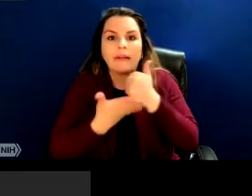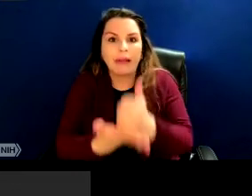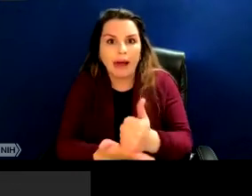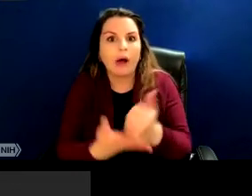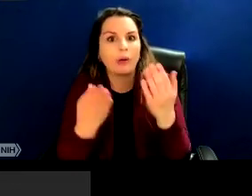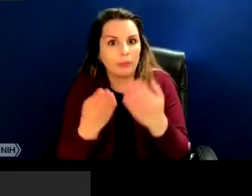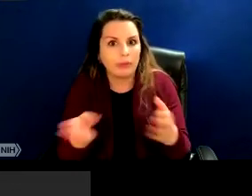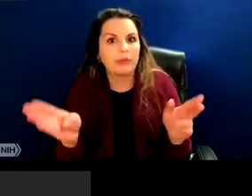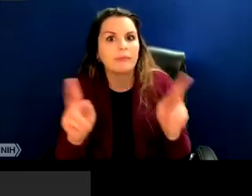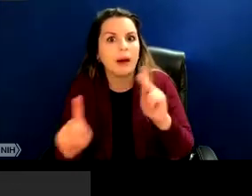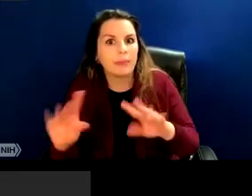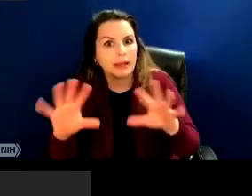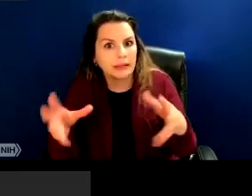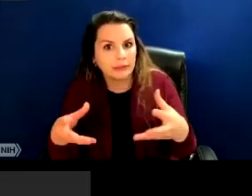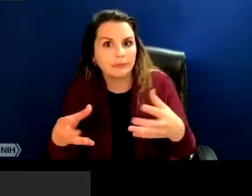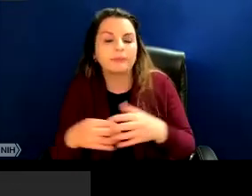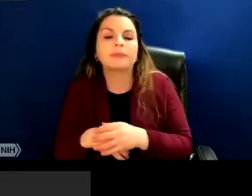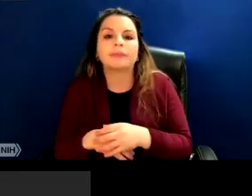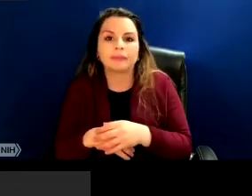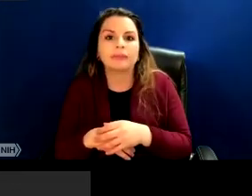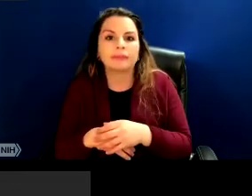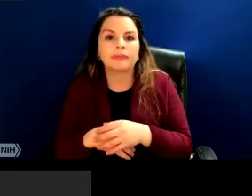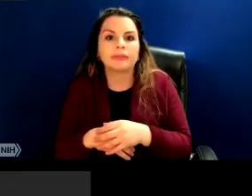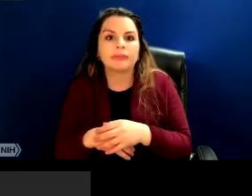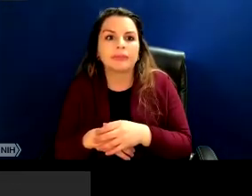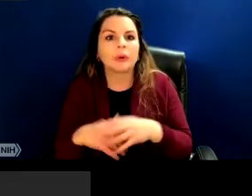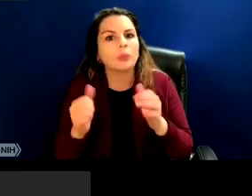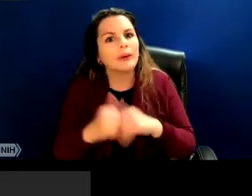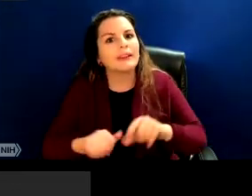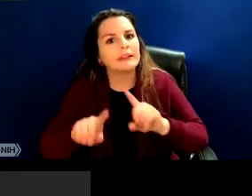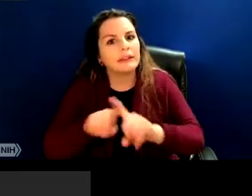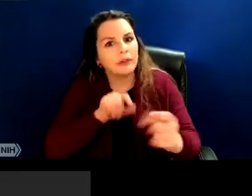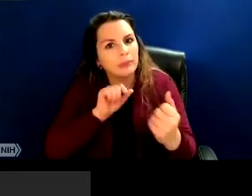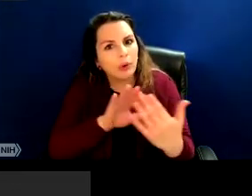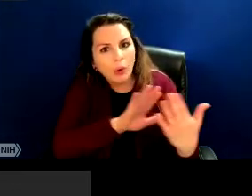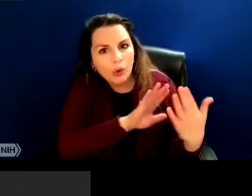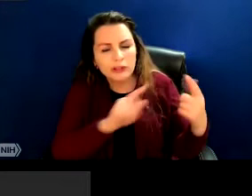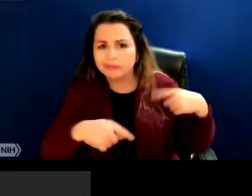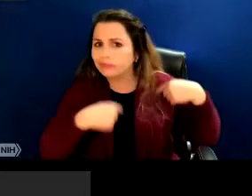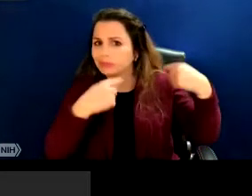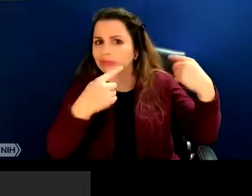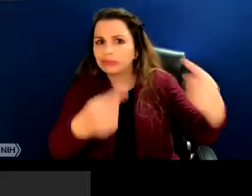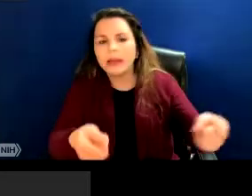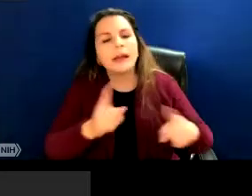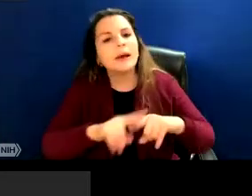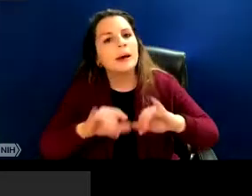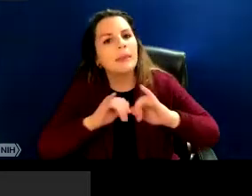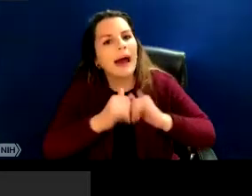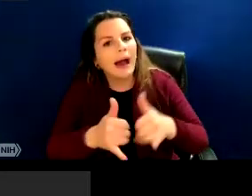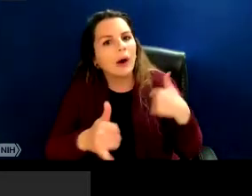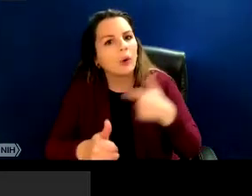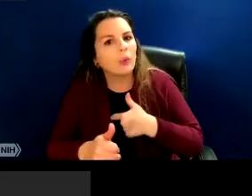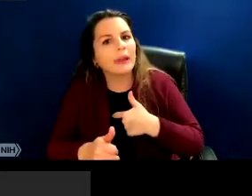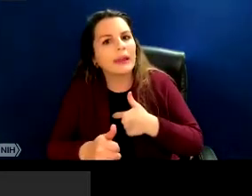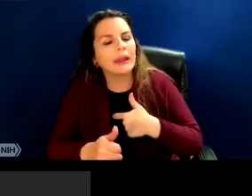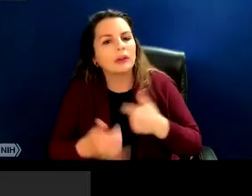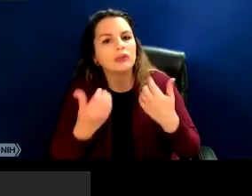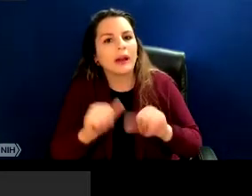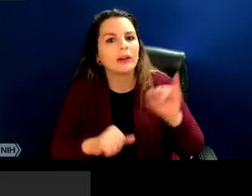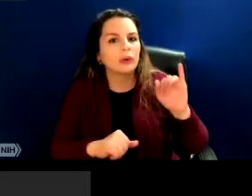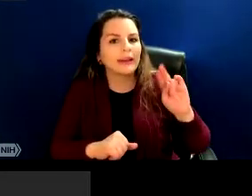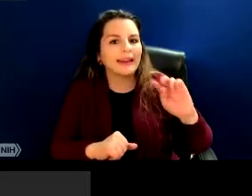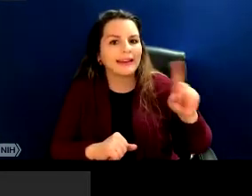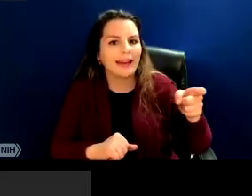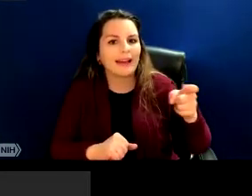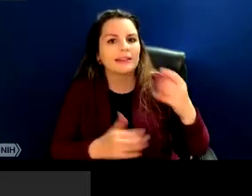excuse me, in so many different ways. How might we be thinking about indexing the